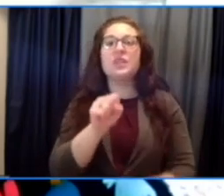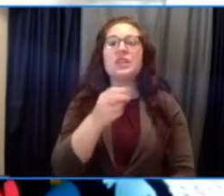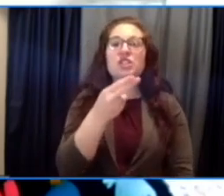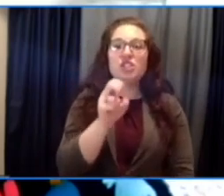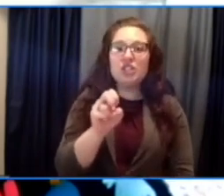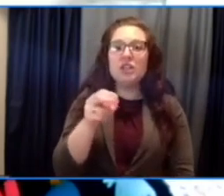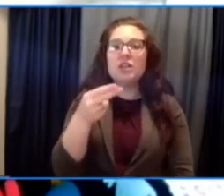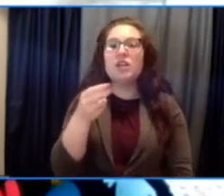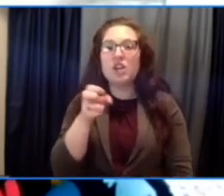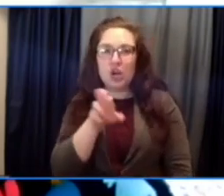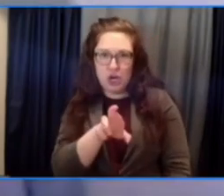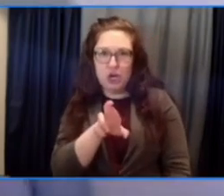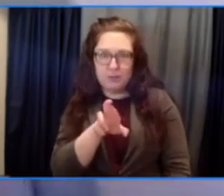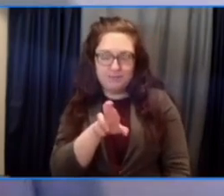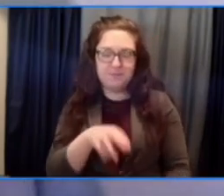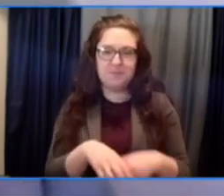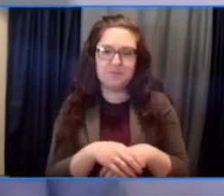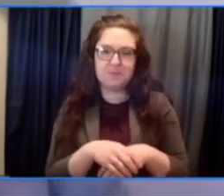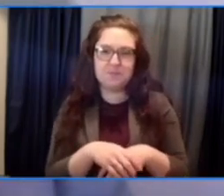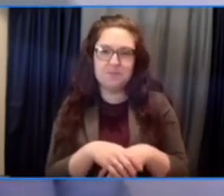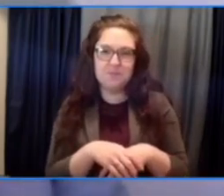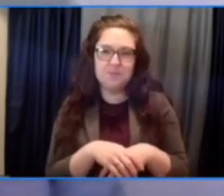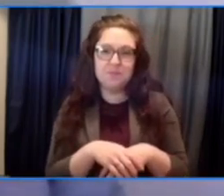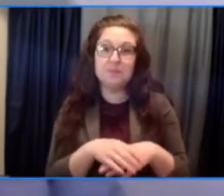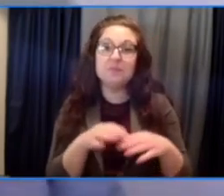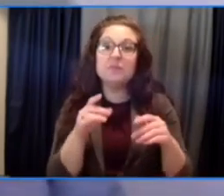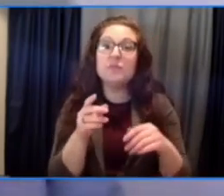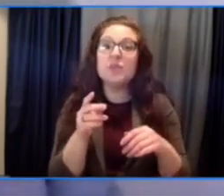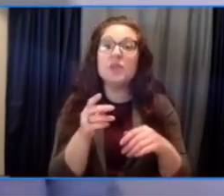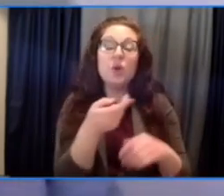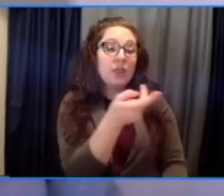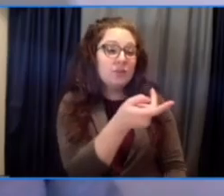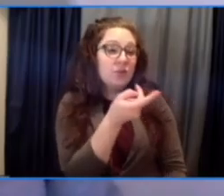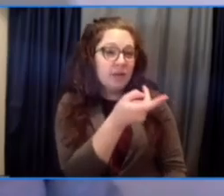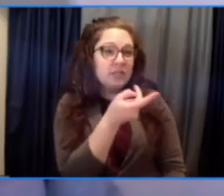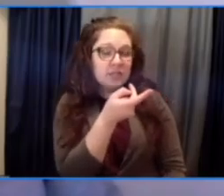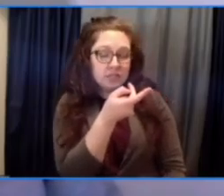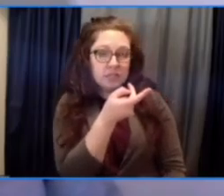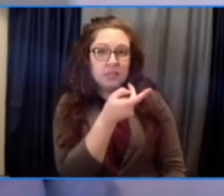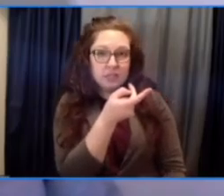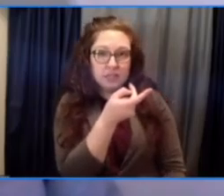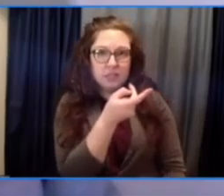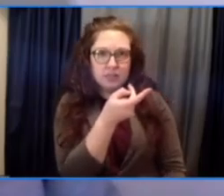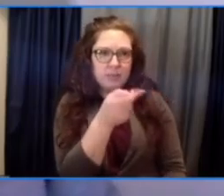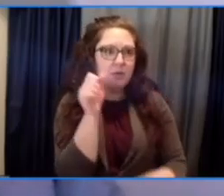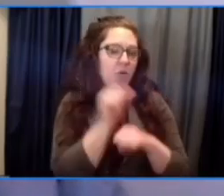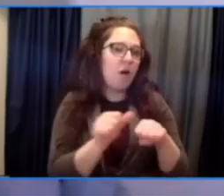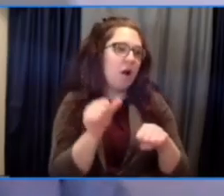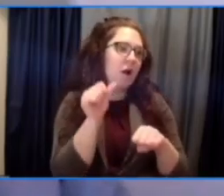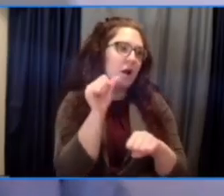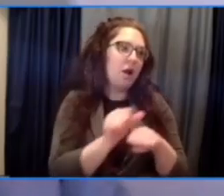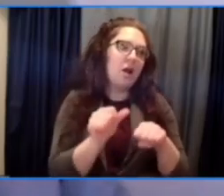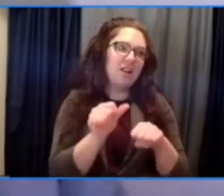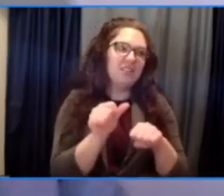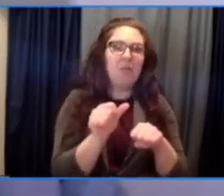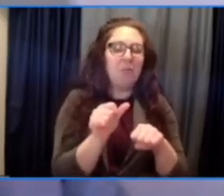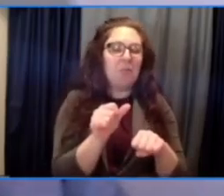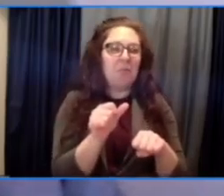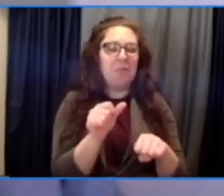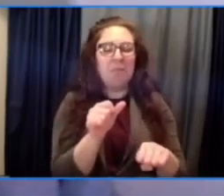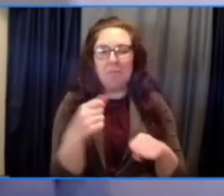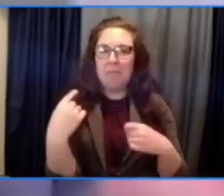Awesome. Well, Becca, you and I have both been in this work for a little while now, and